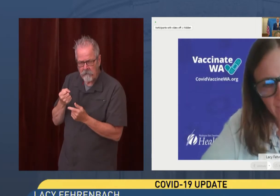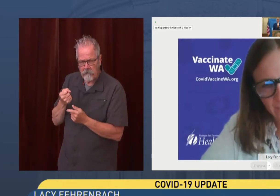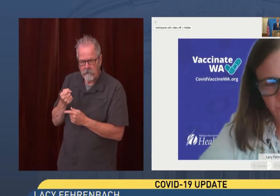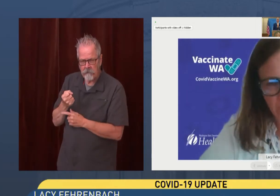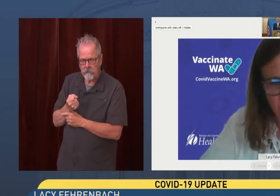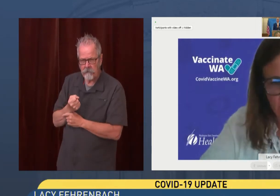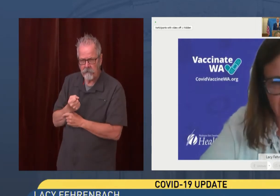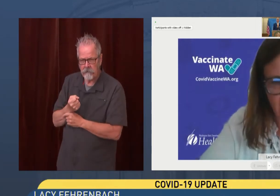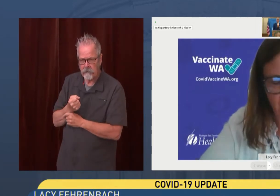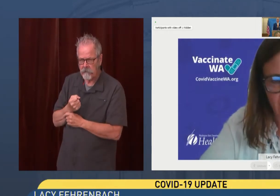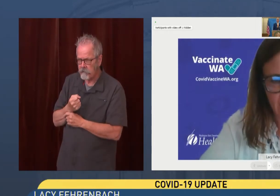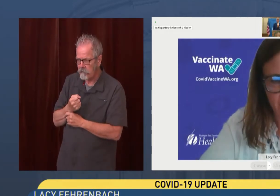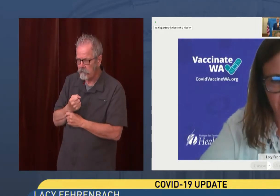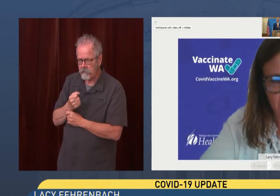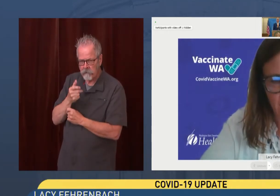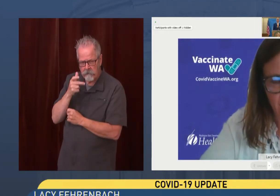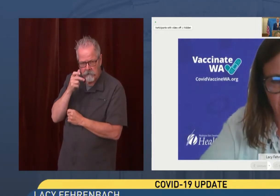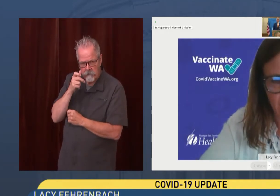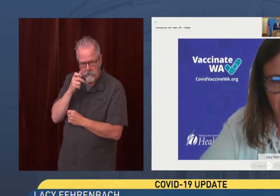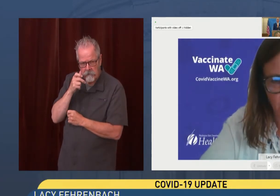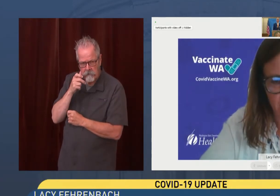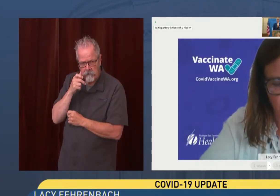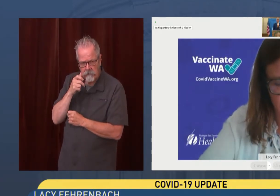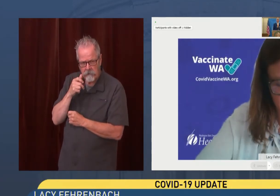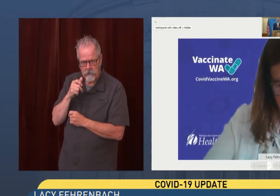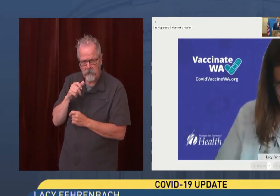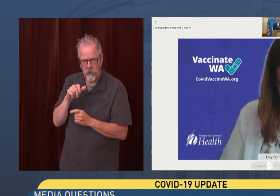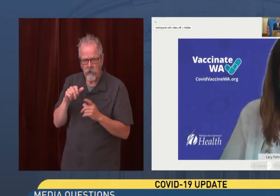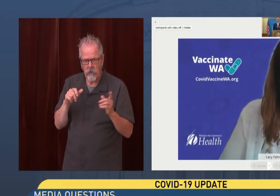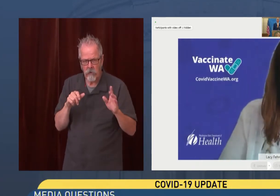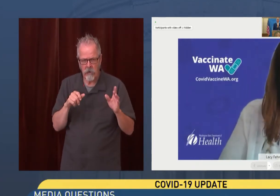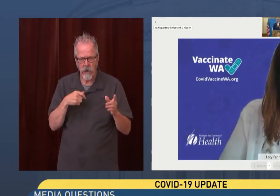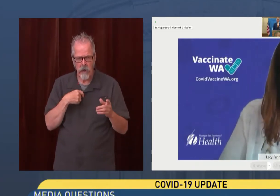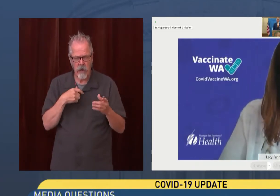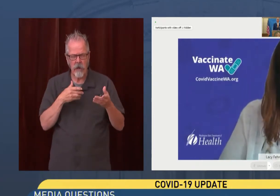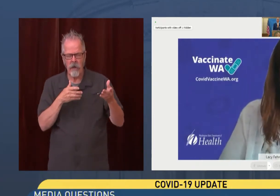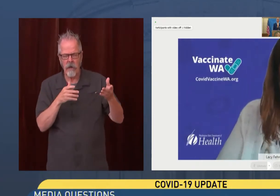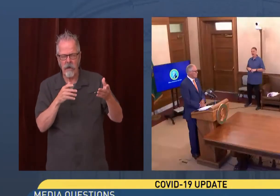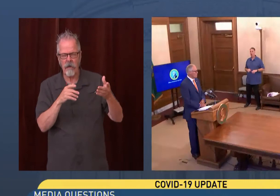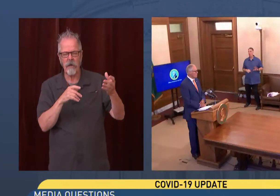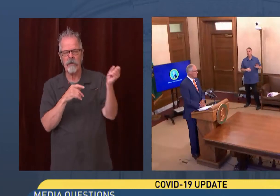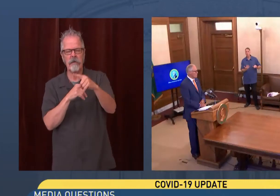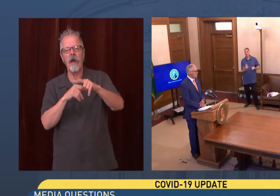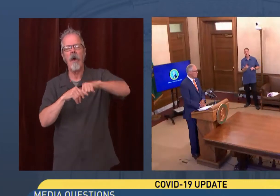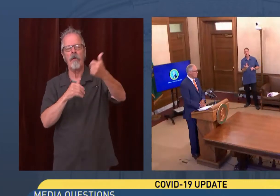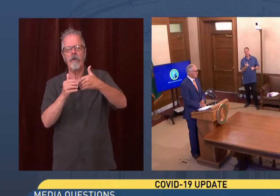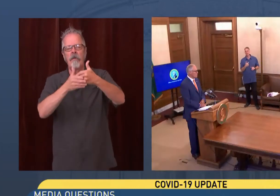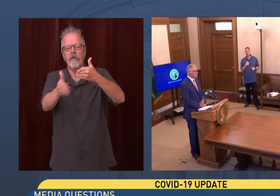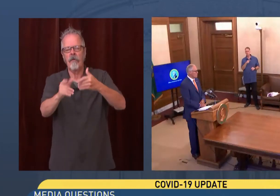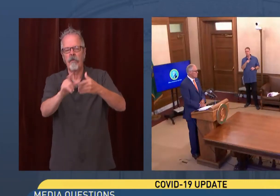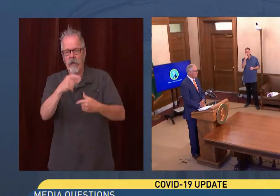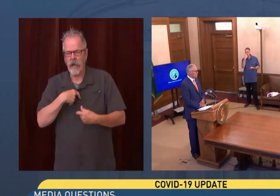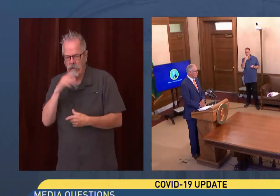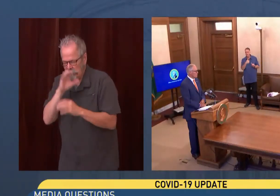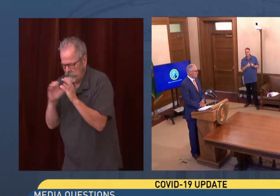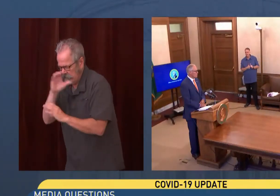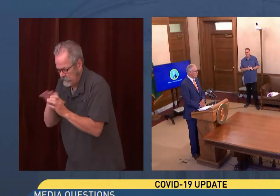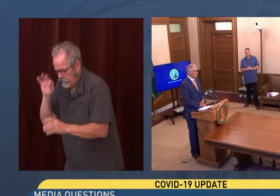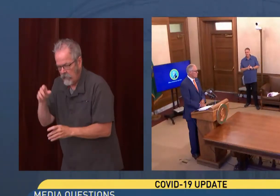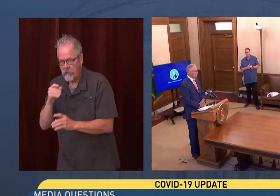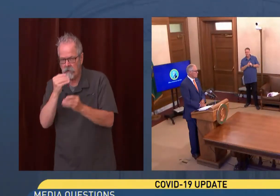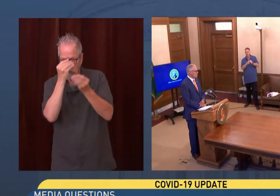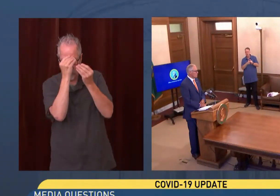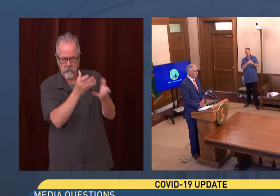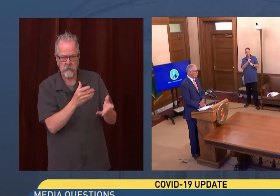Why don't we go to the next question, and I'll get it for the governor in one moment. So Lacey, can I just have you kind of follow up on, are there